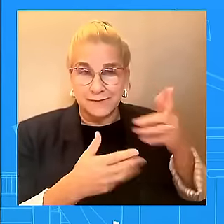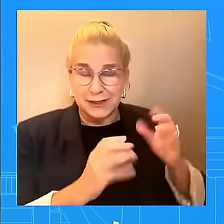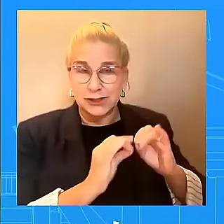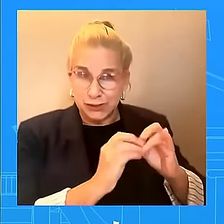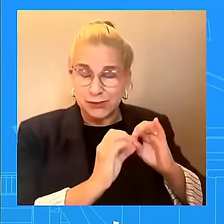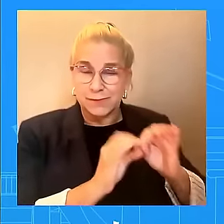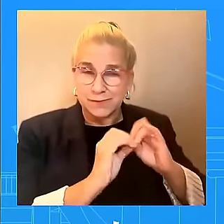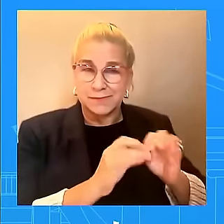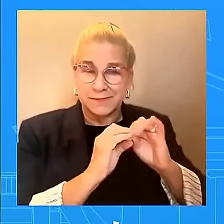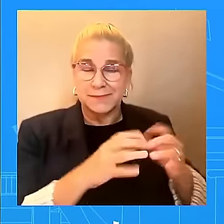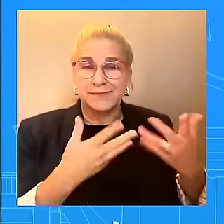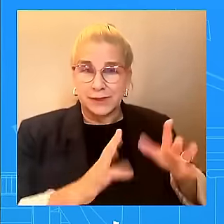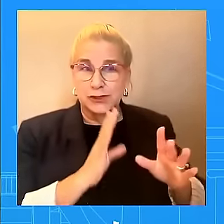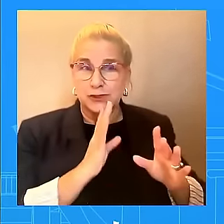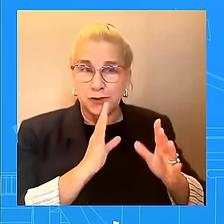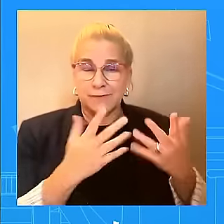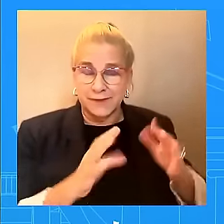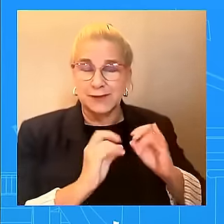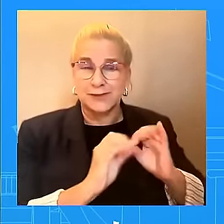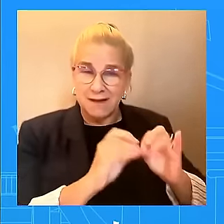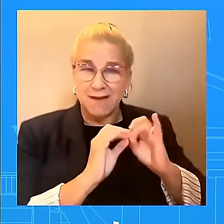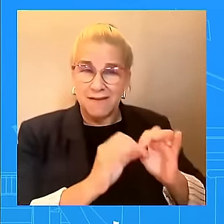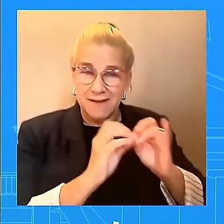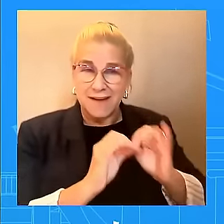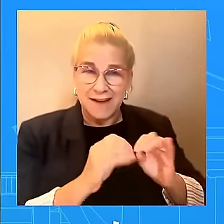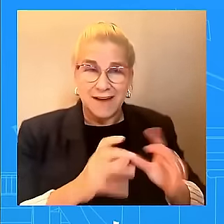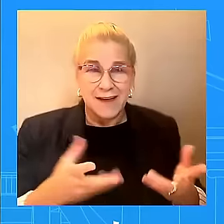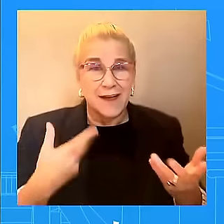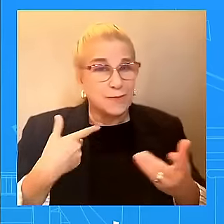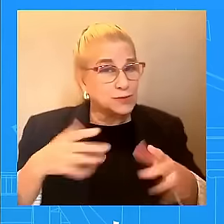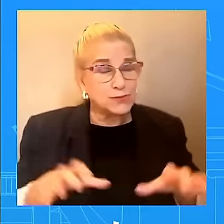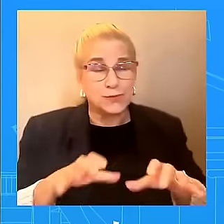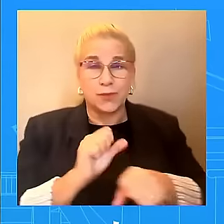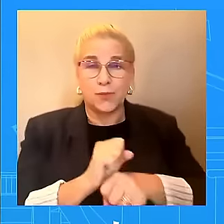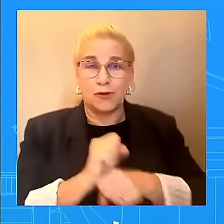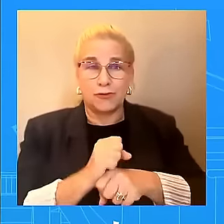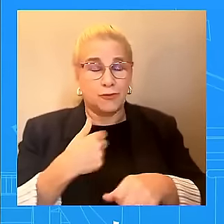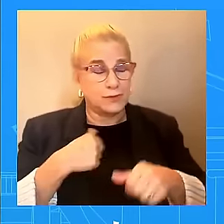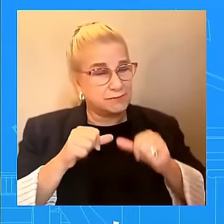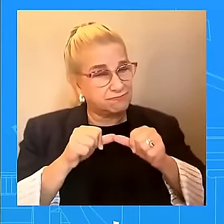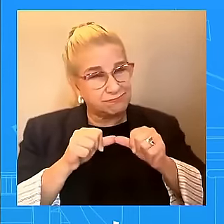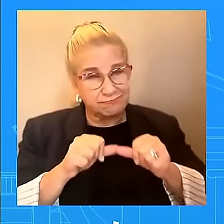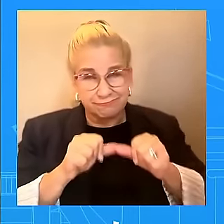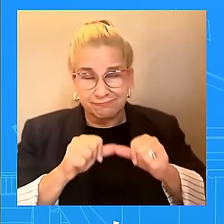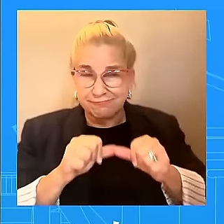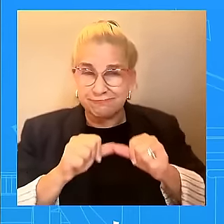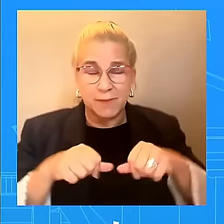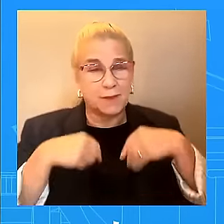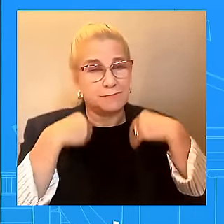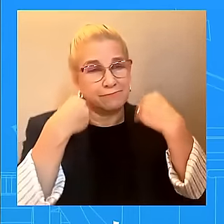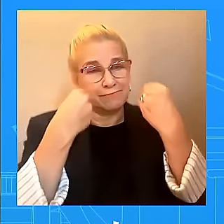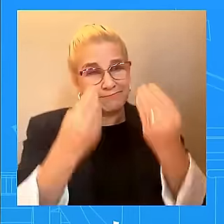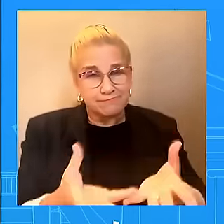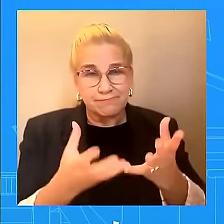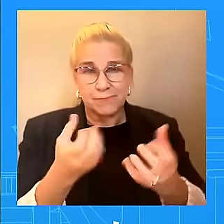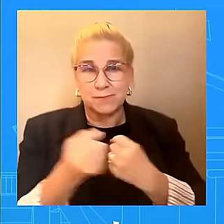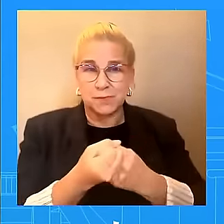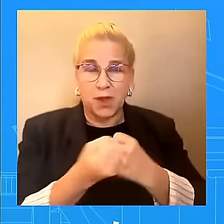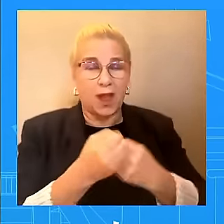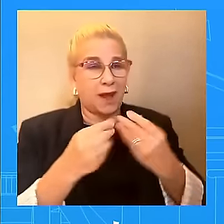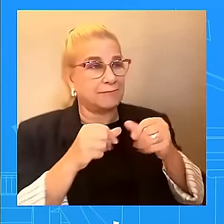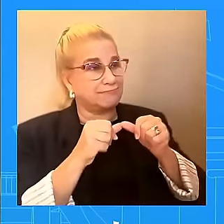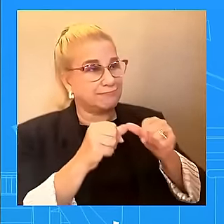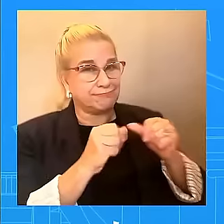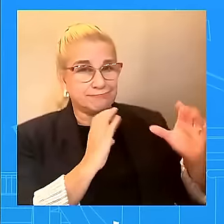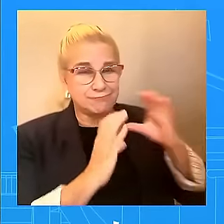to do the work. We're going to continue to talk to local and state officials. That is important as well. We're going to pre-position as this hurricane, Hurricane Milton,